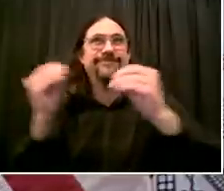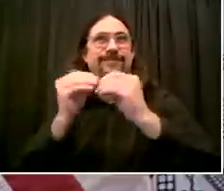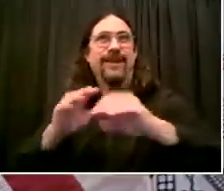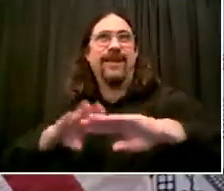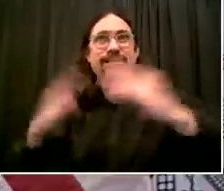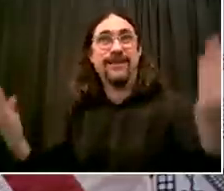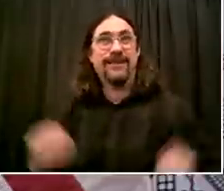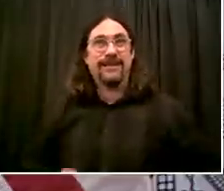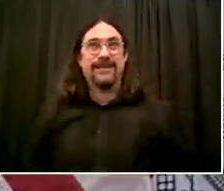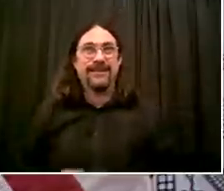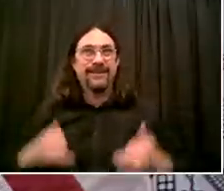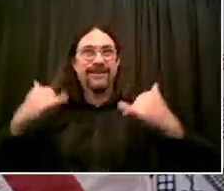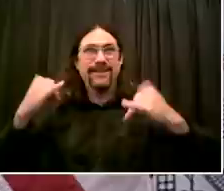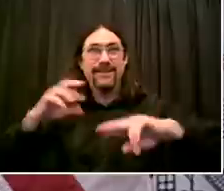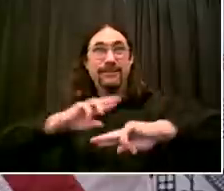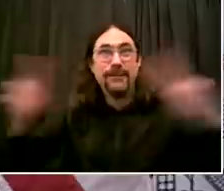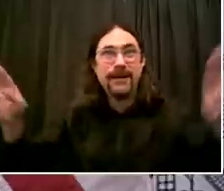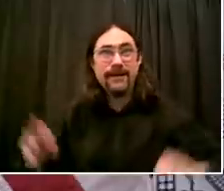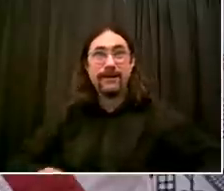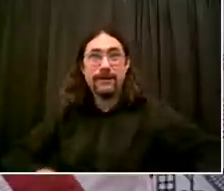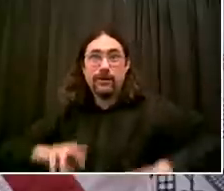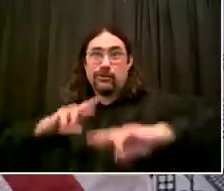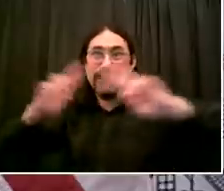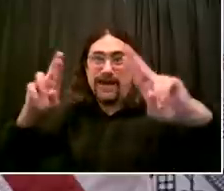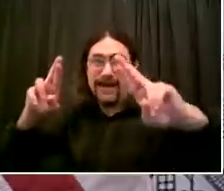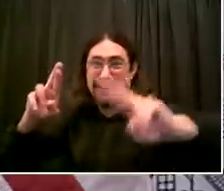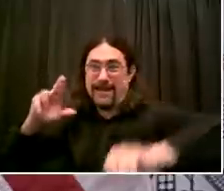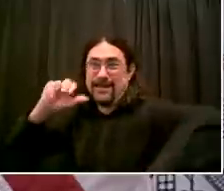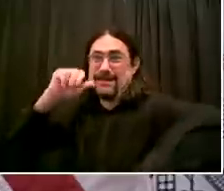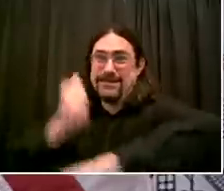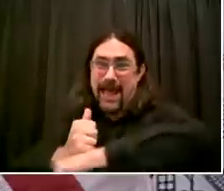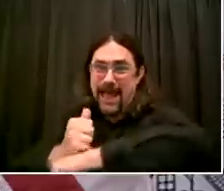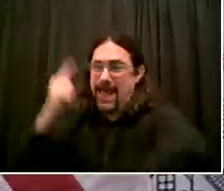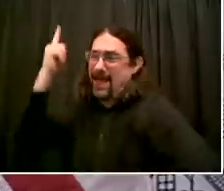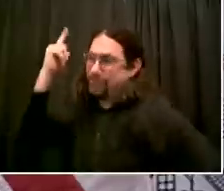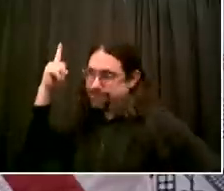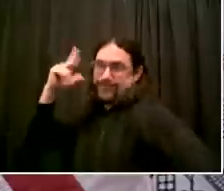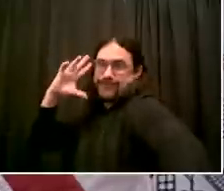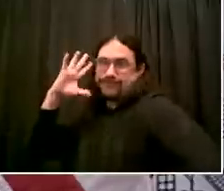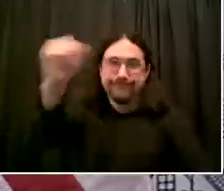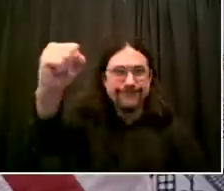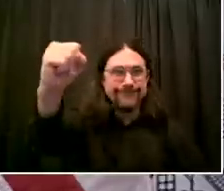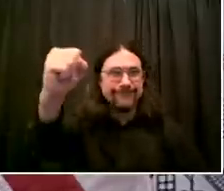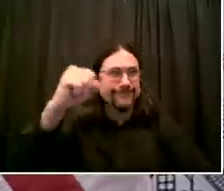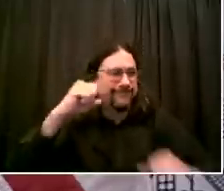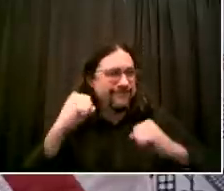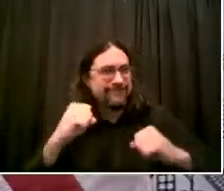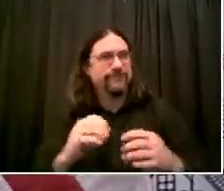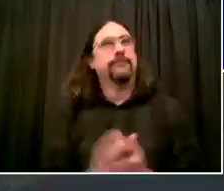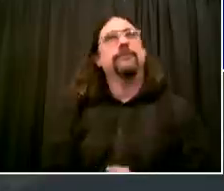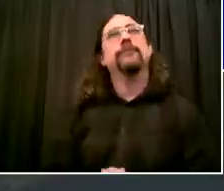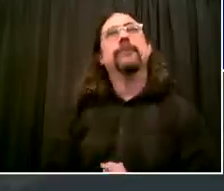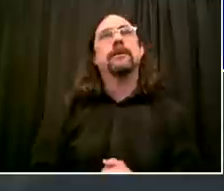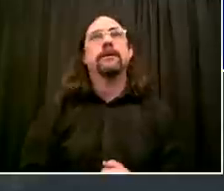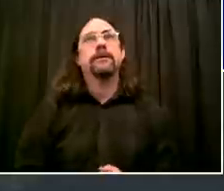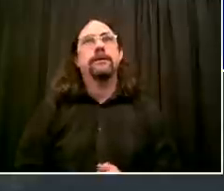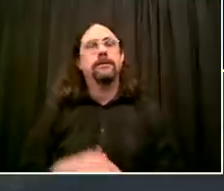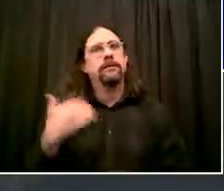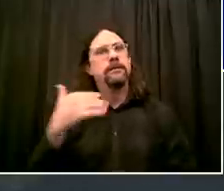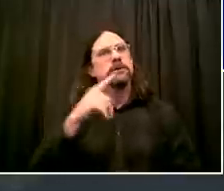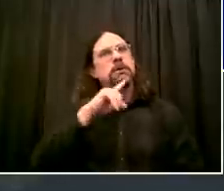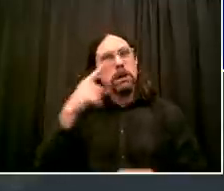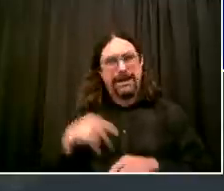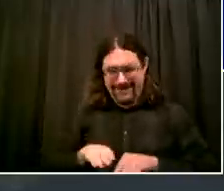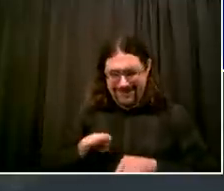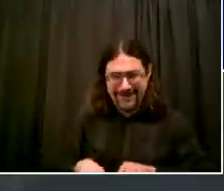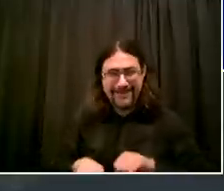forward for this city. Now let's talk about what phase two includes. so much. It's actually the